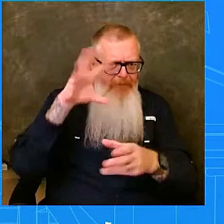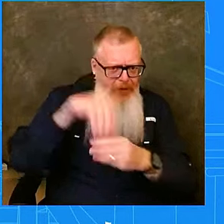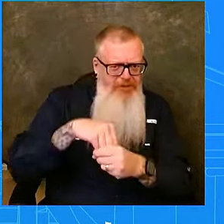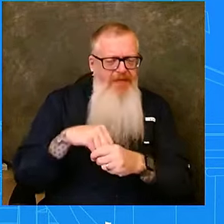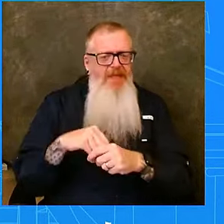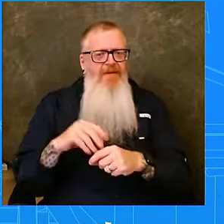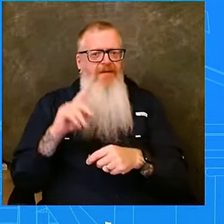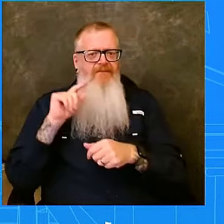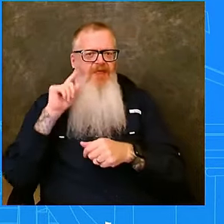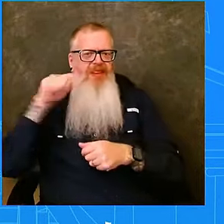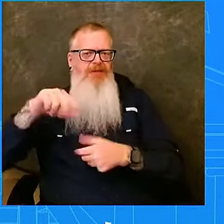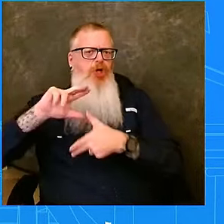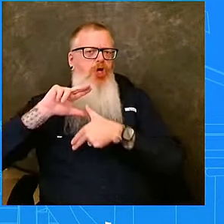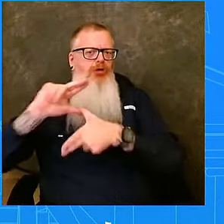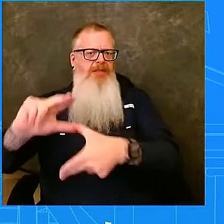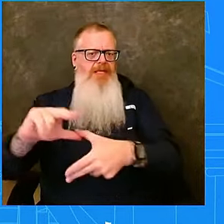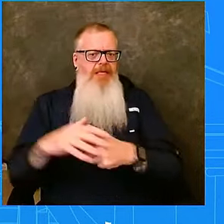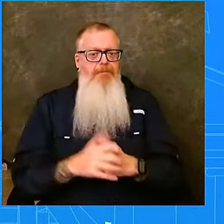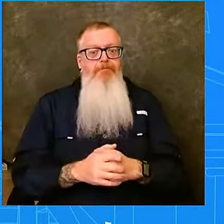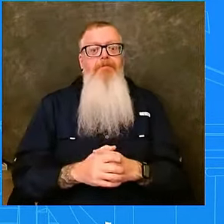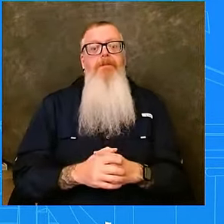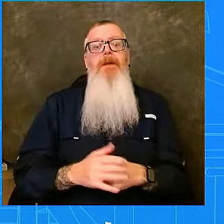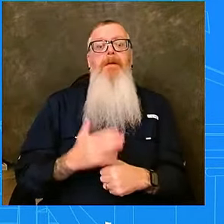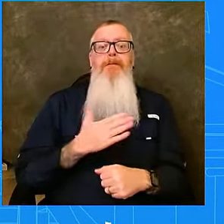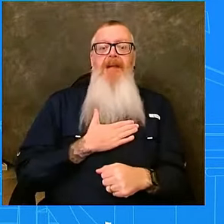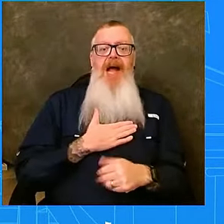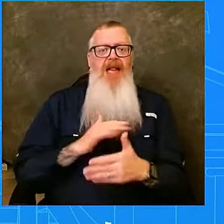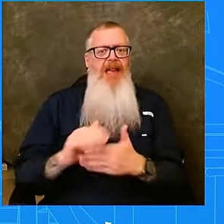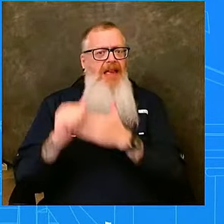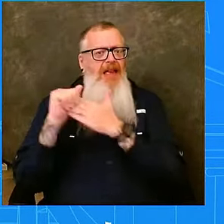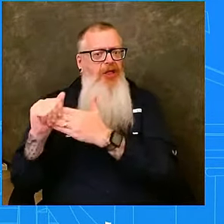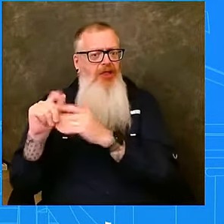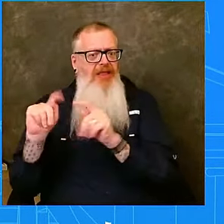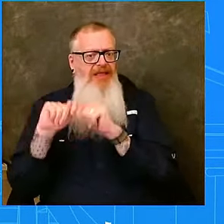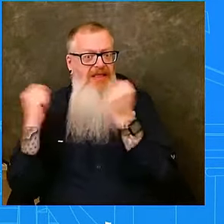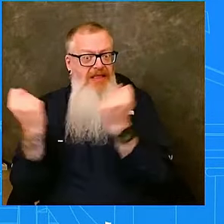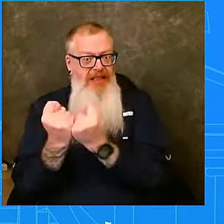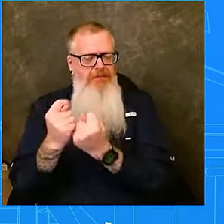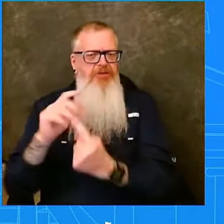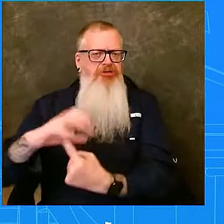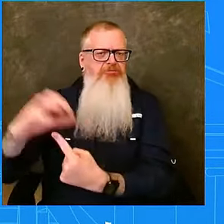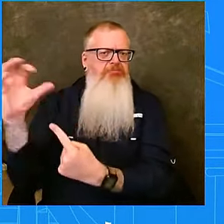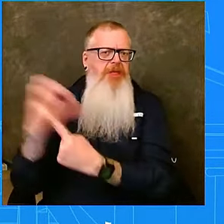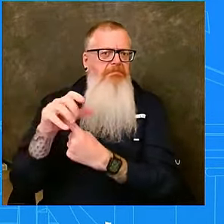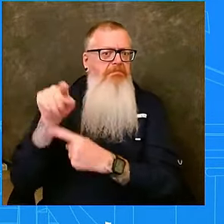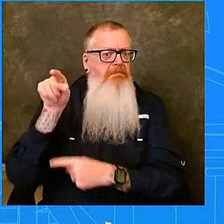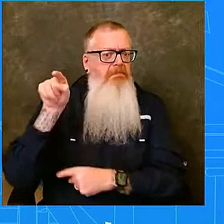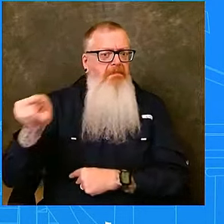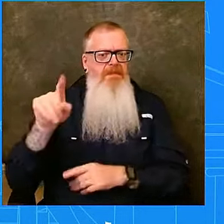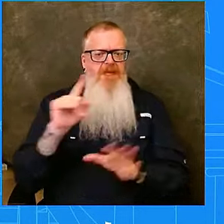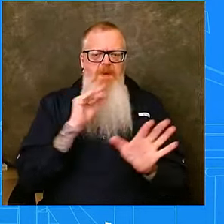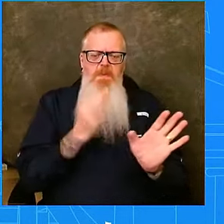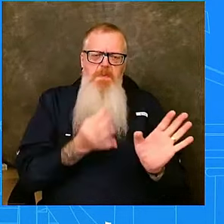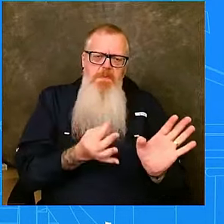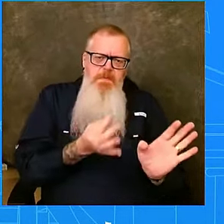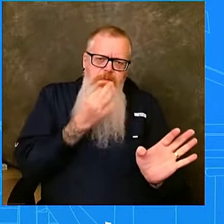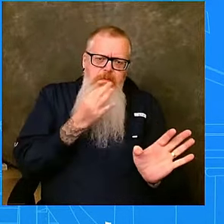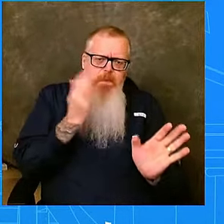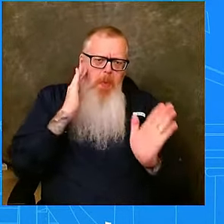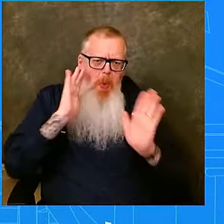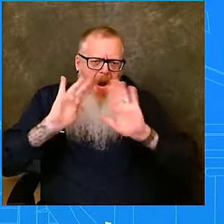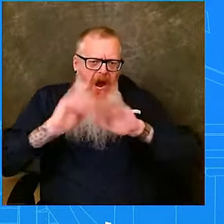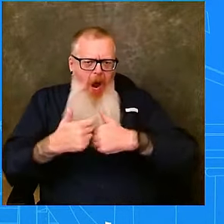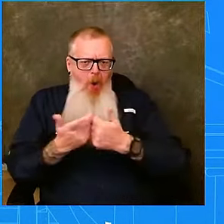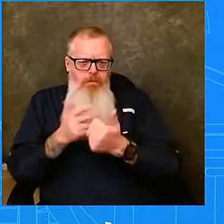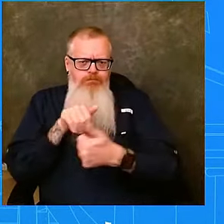they are the best of the best. They are trained to work across multiple states and support the impacts that states